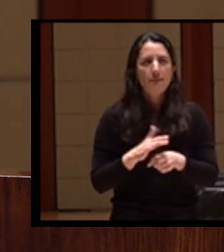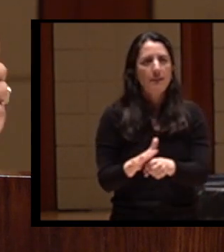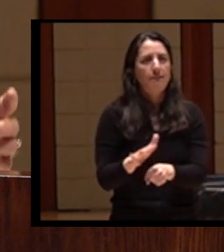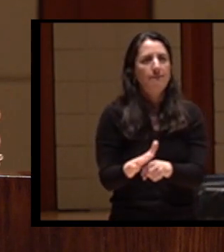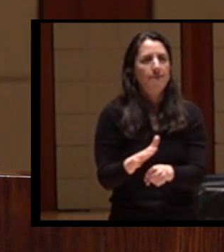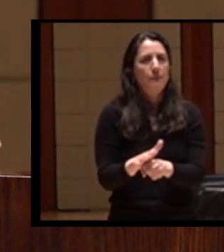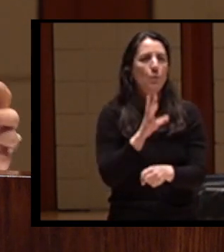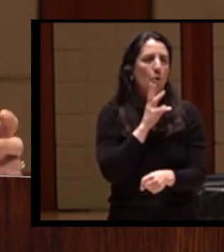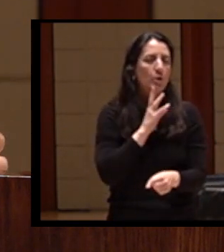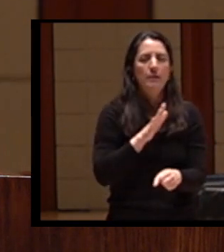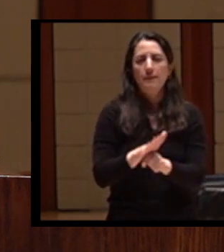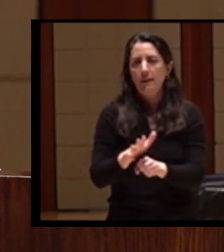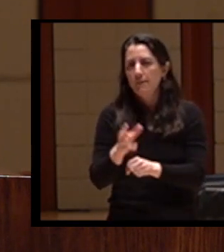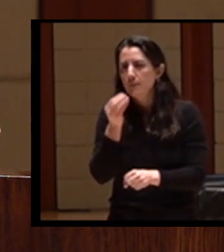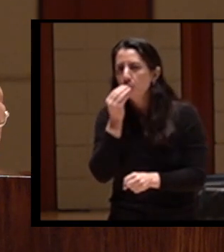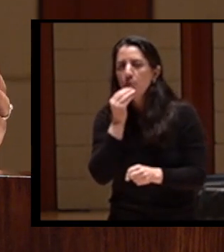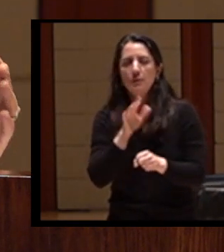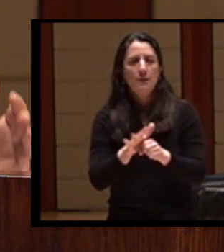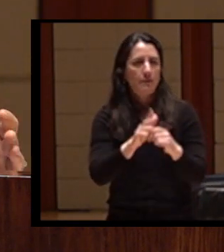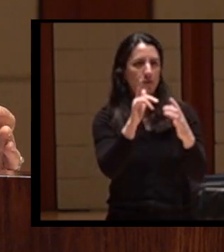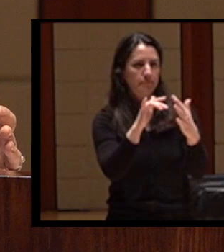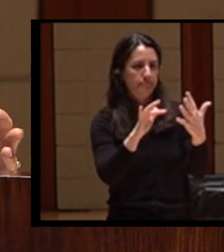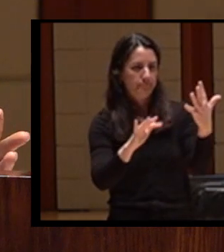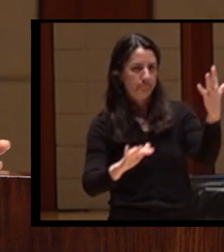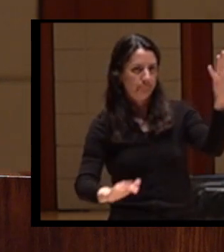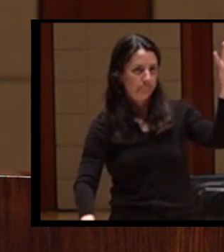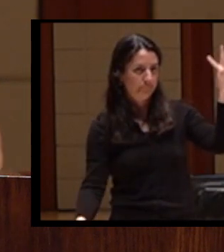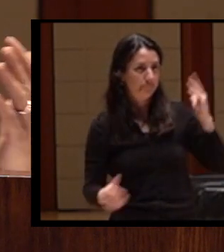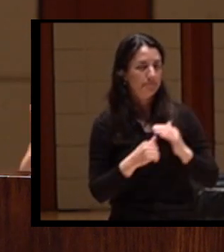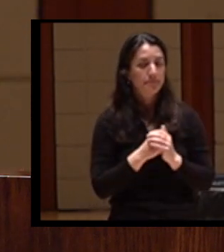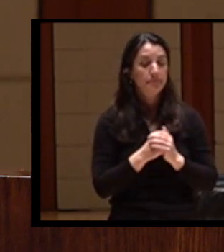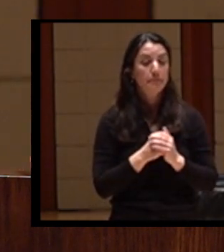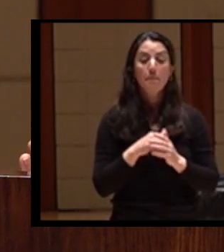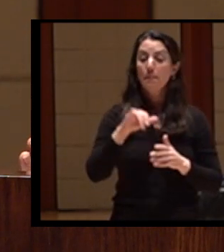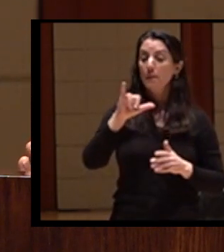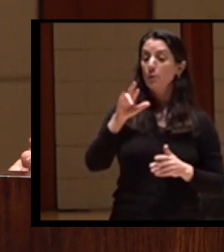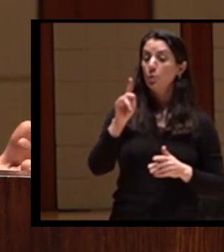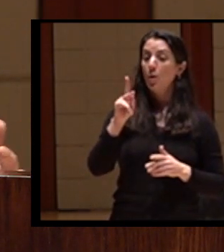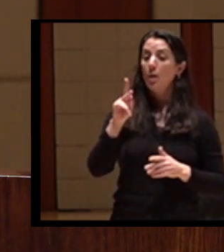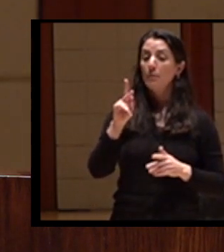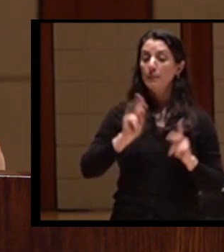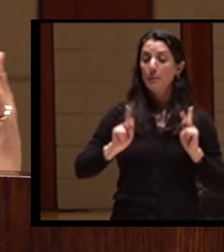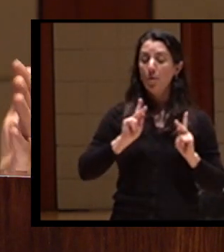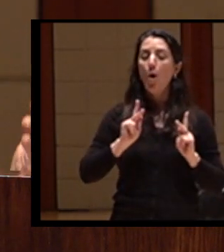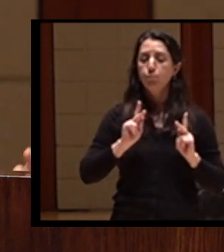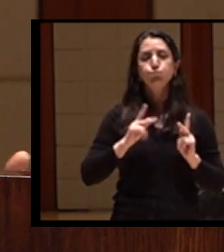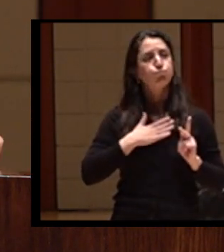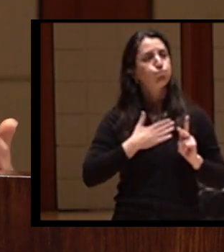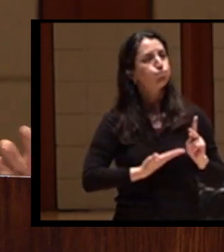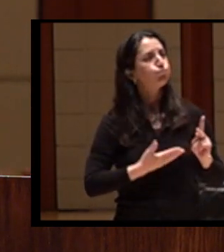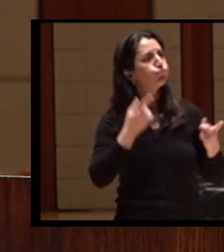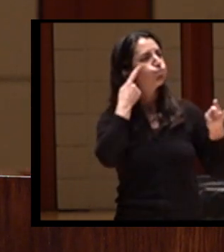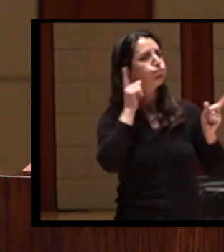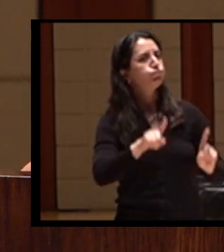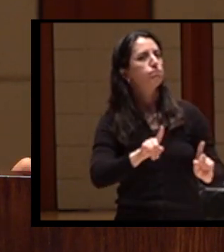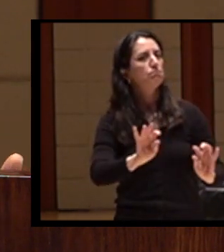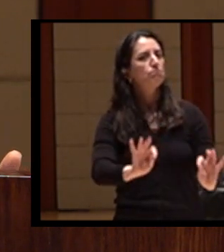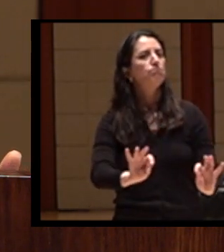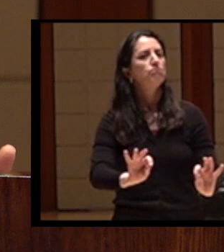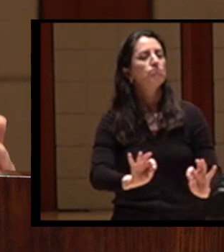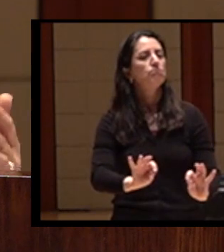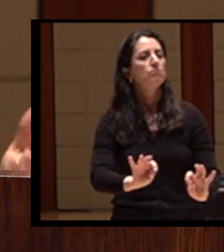So the Yurok people lived according to this agreement, to live in balance with the natural world and to never take more than what they needed.